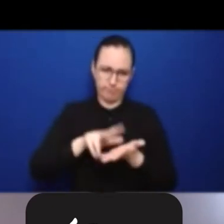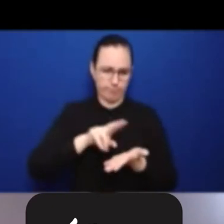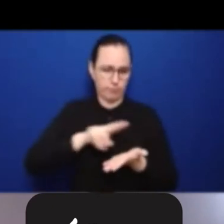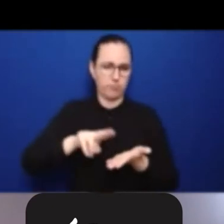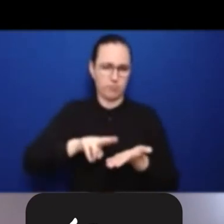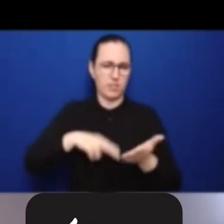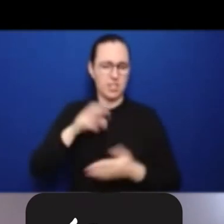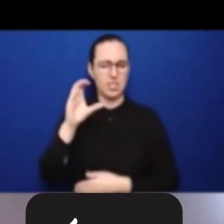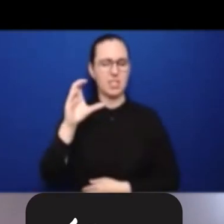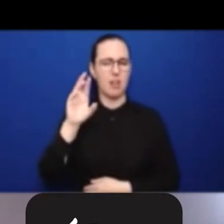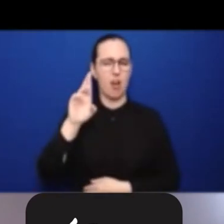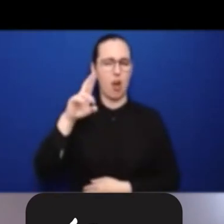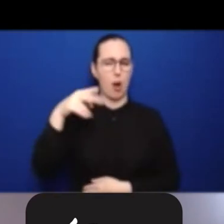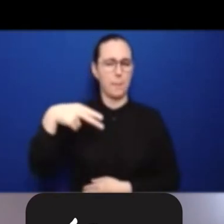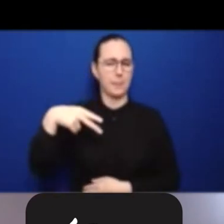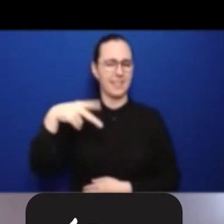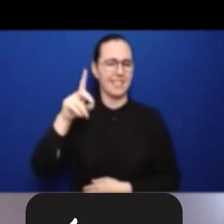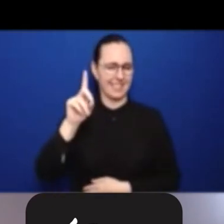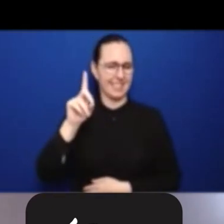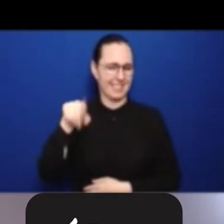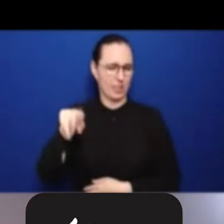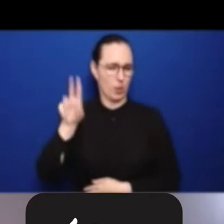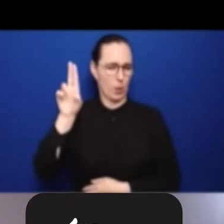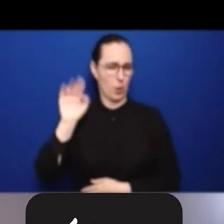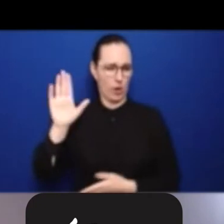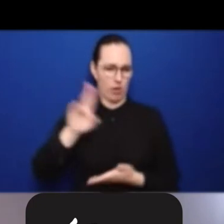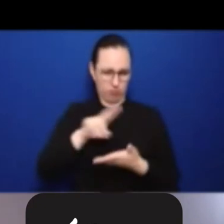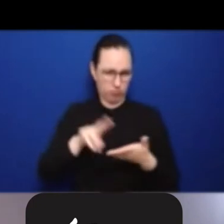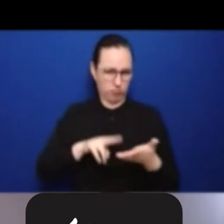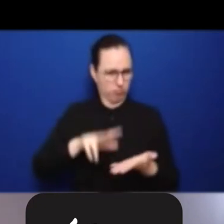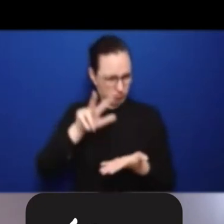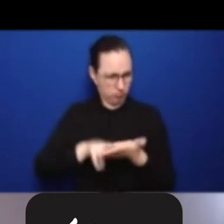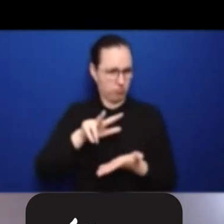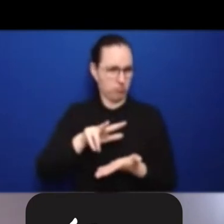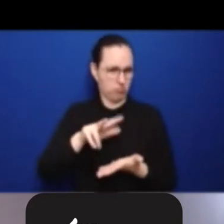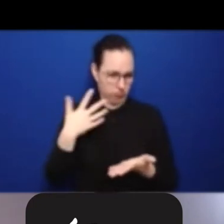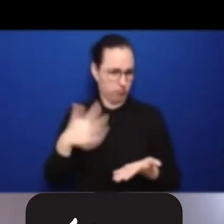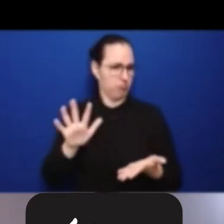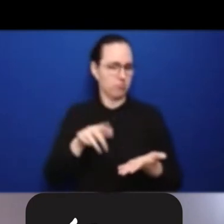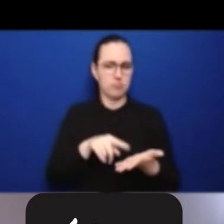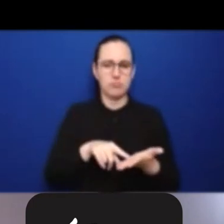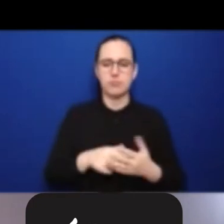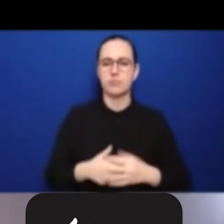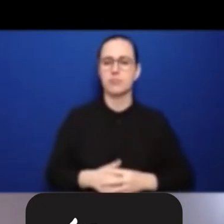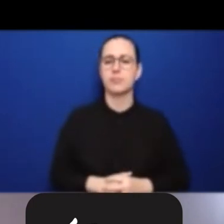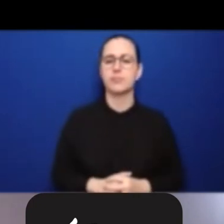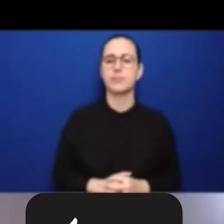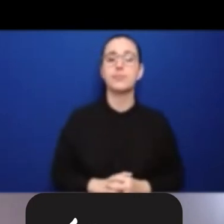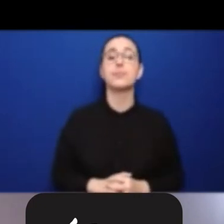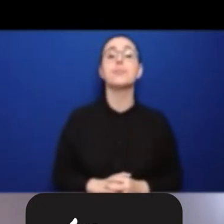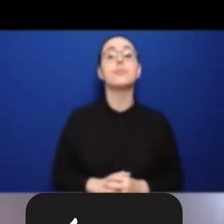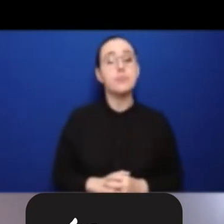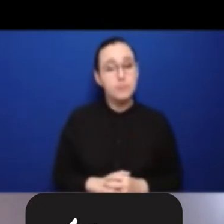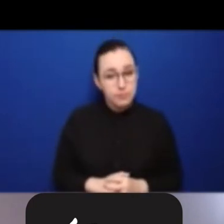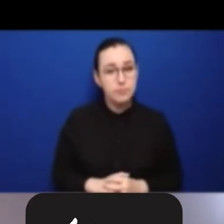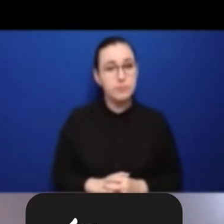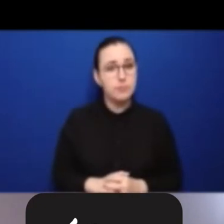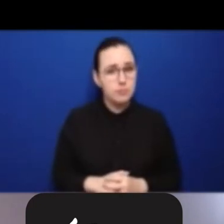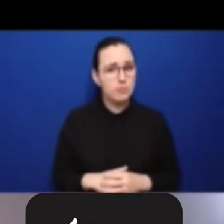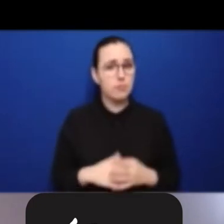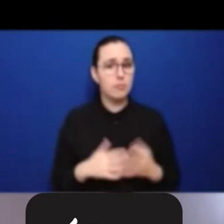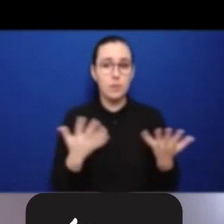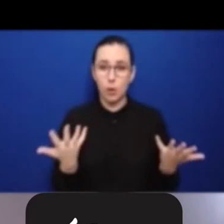with a brief kind of exchange from some people who've been involved with that to sort of mark the occasion